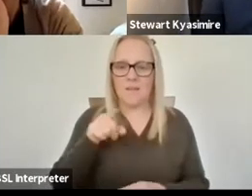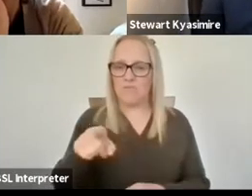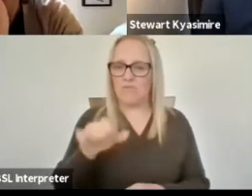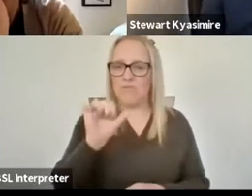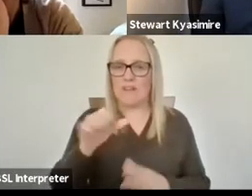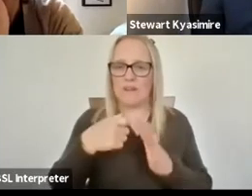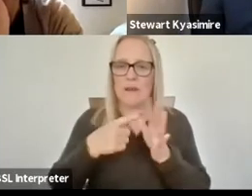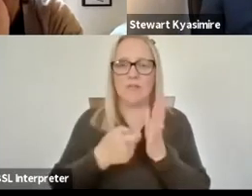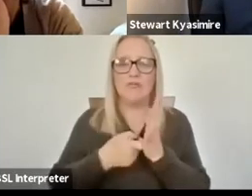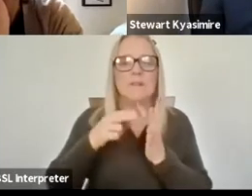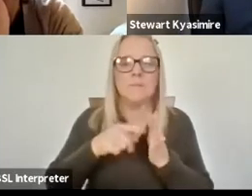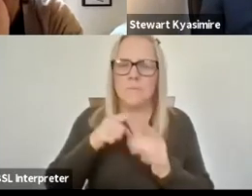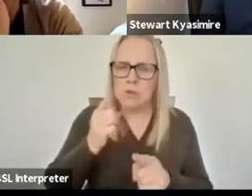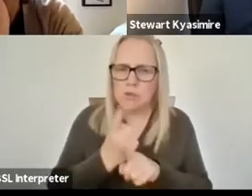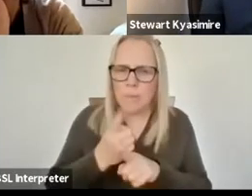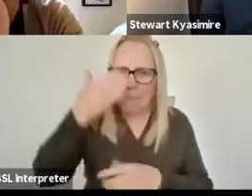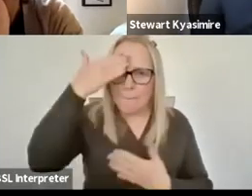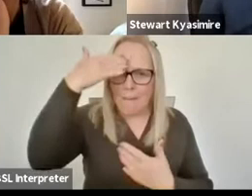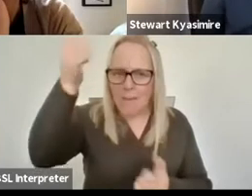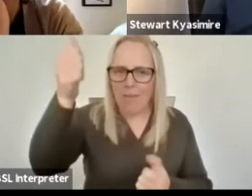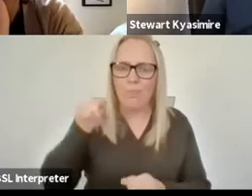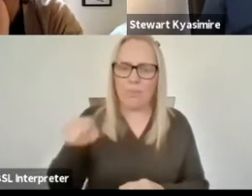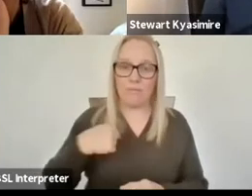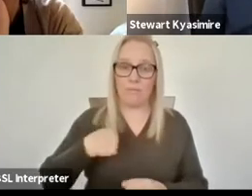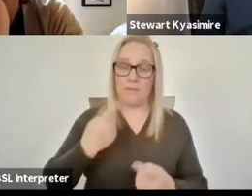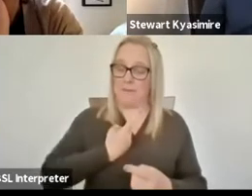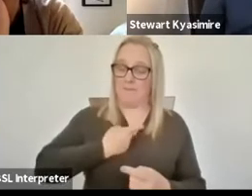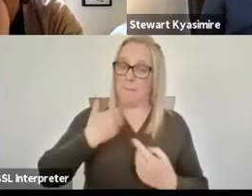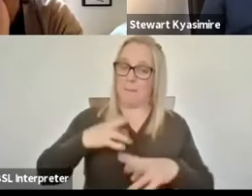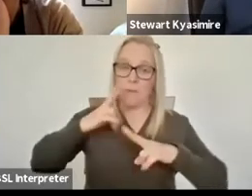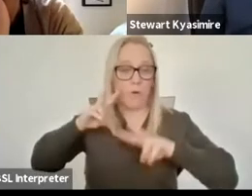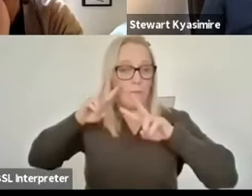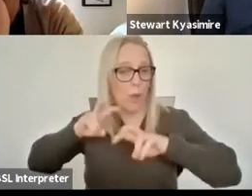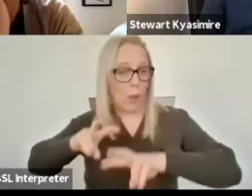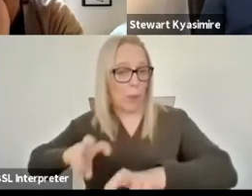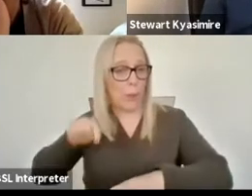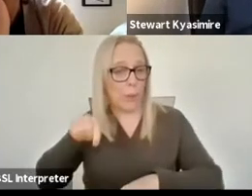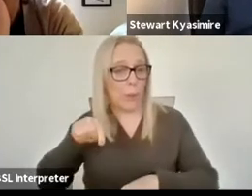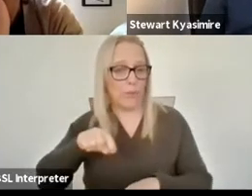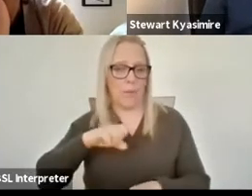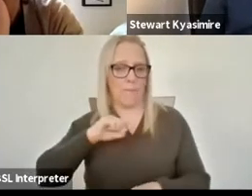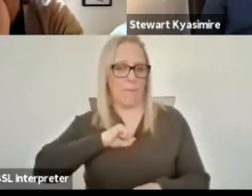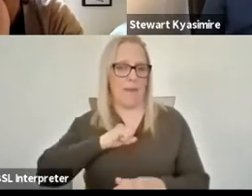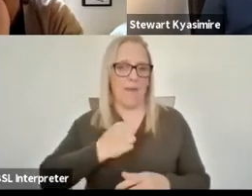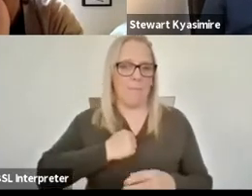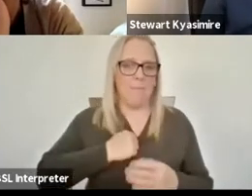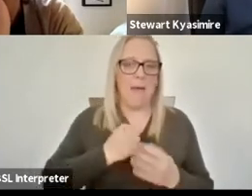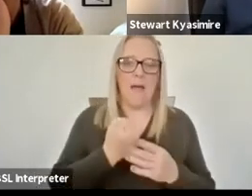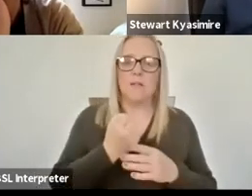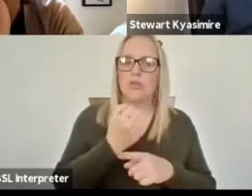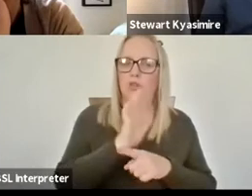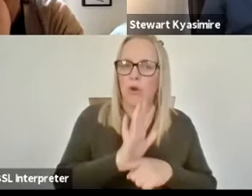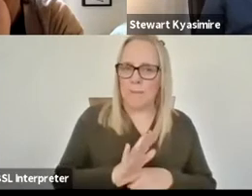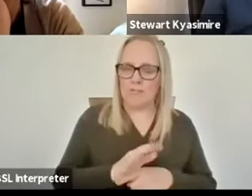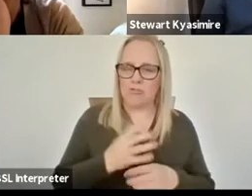it's something it's something that um i've been looking into recently the documentary i'm making now is um it tackles uh